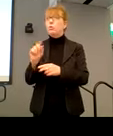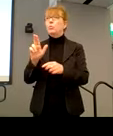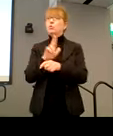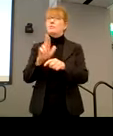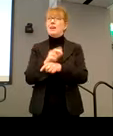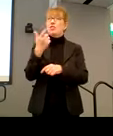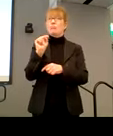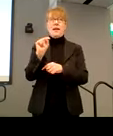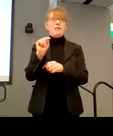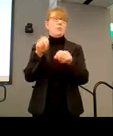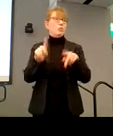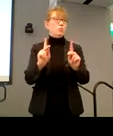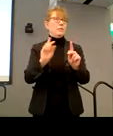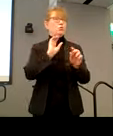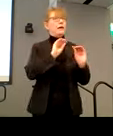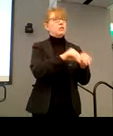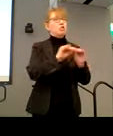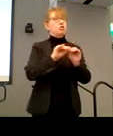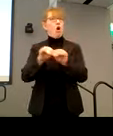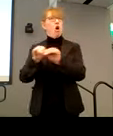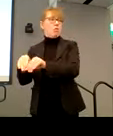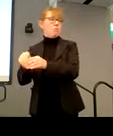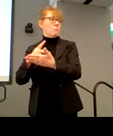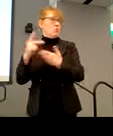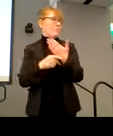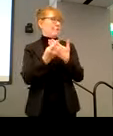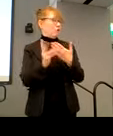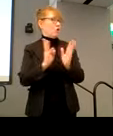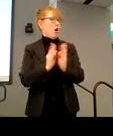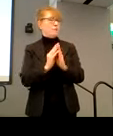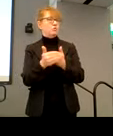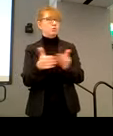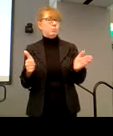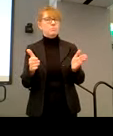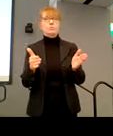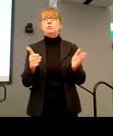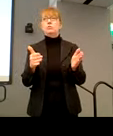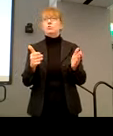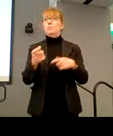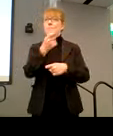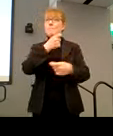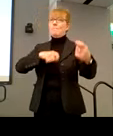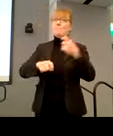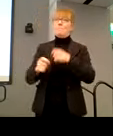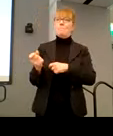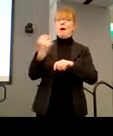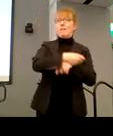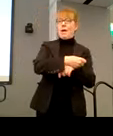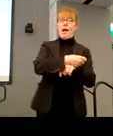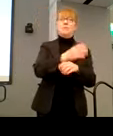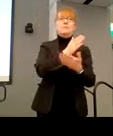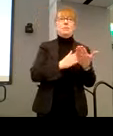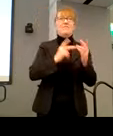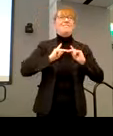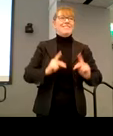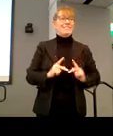in a unique way, essentially to bypass some of the architectural or physical, uh,